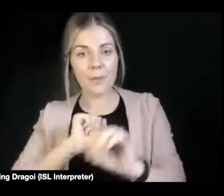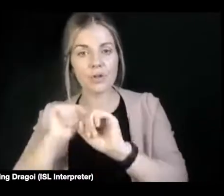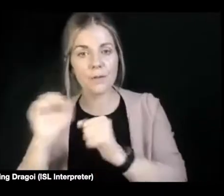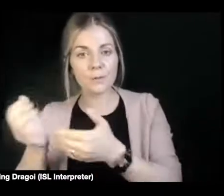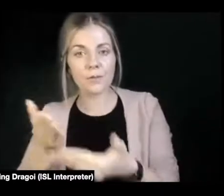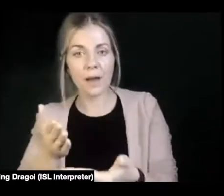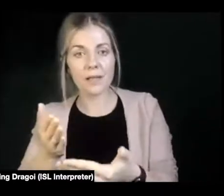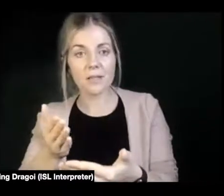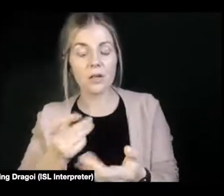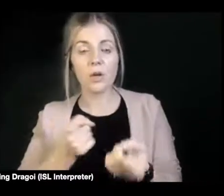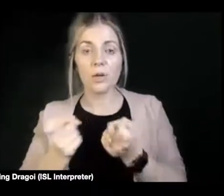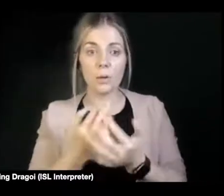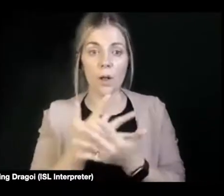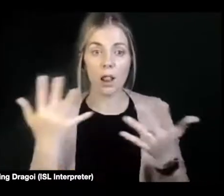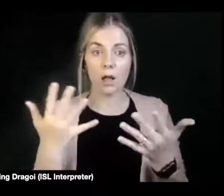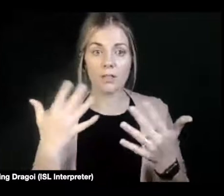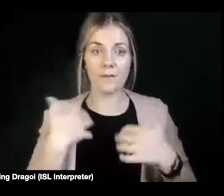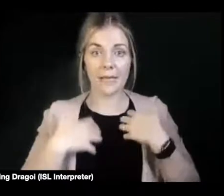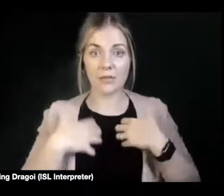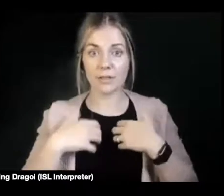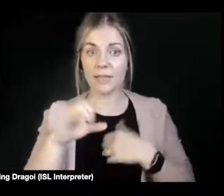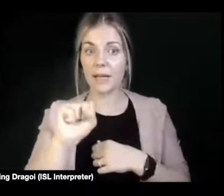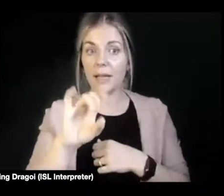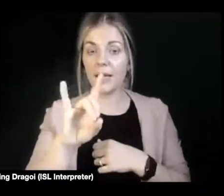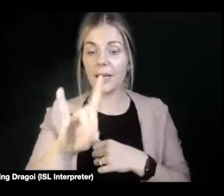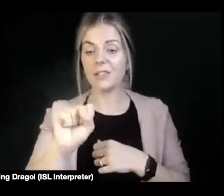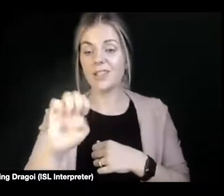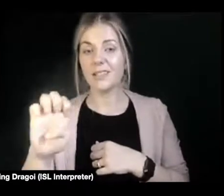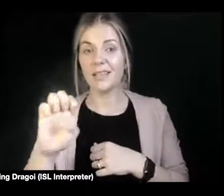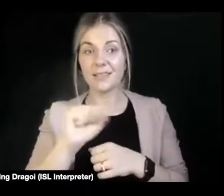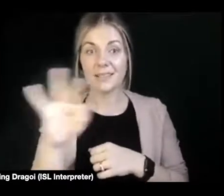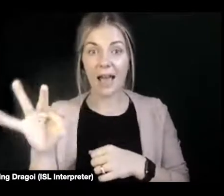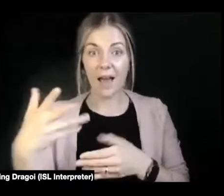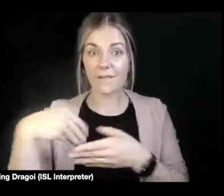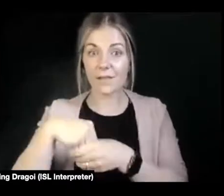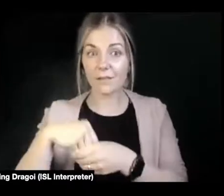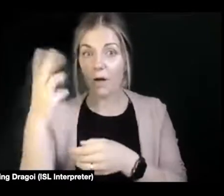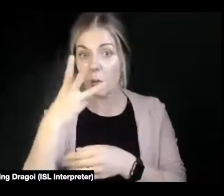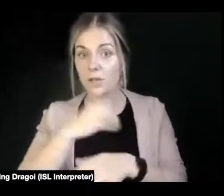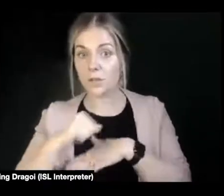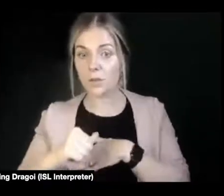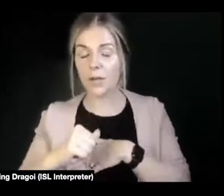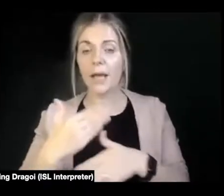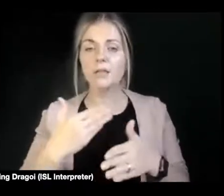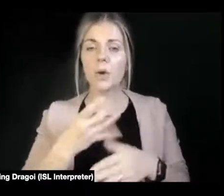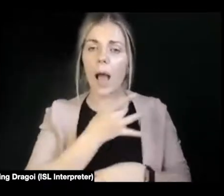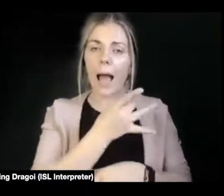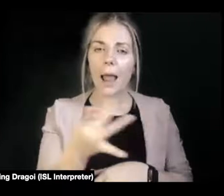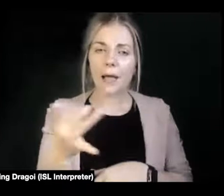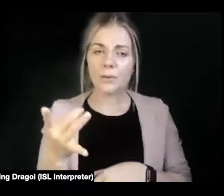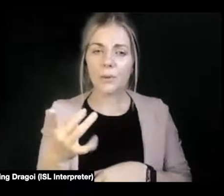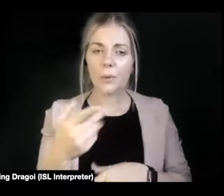of great take-up by HSE staff as well. So what I'm going ask you is what would be your message